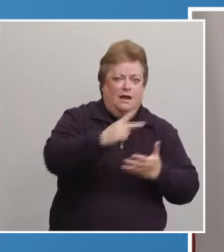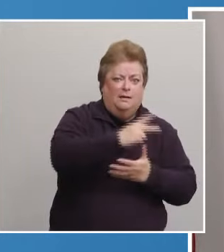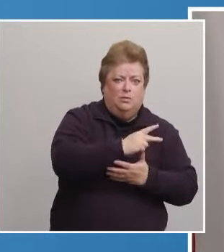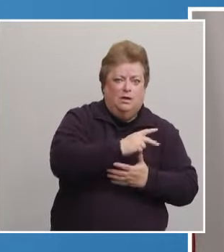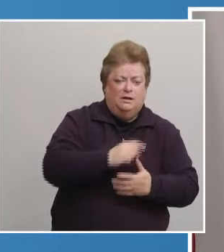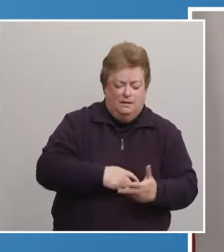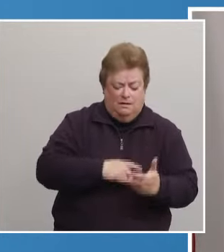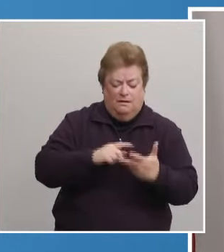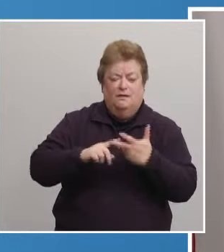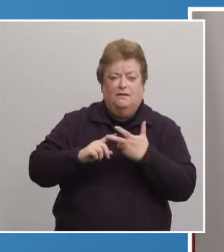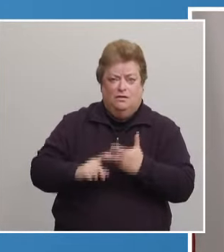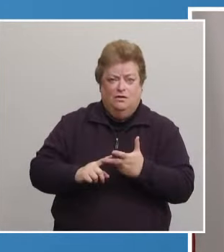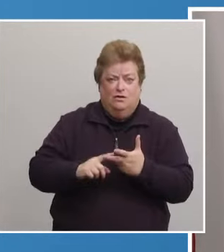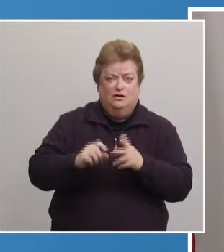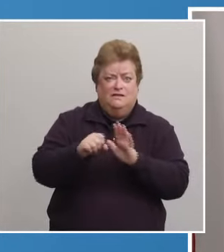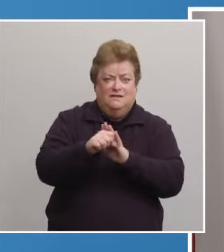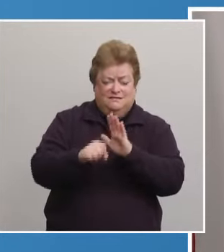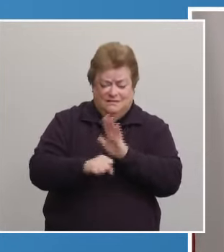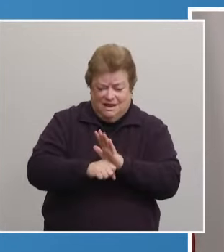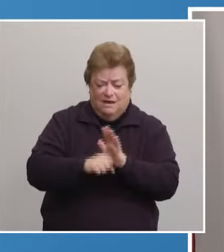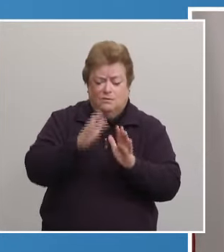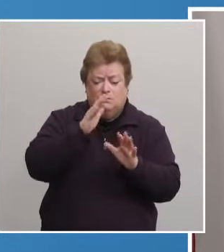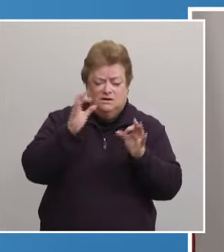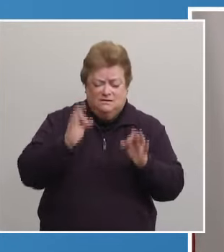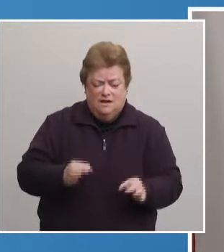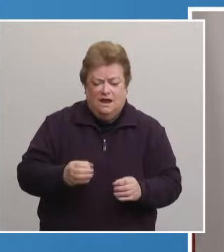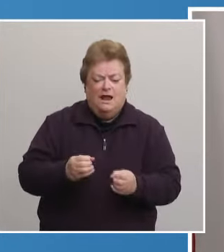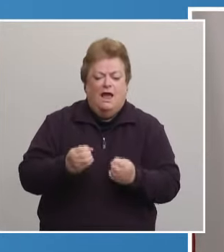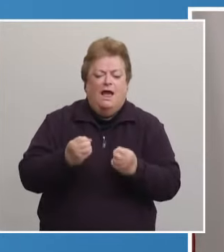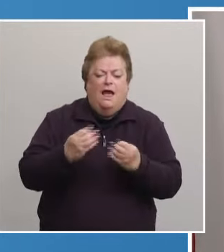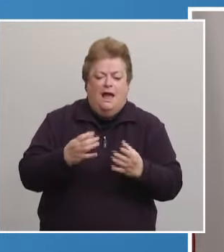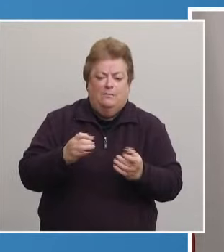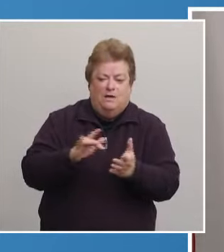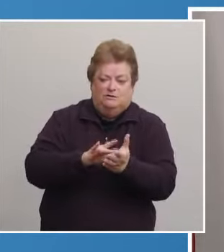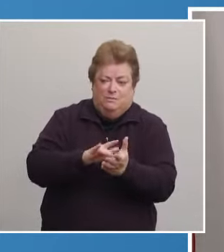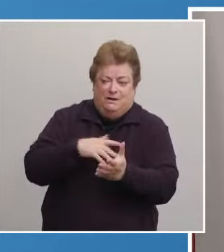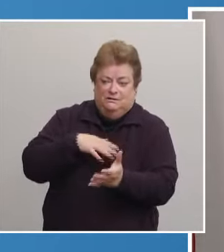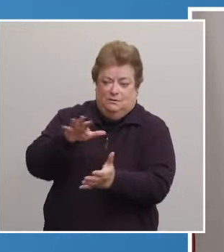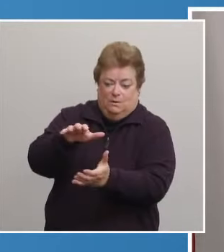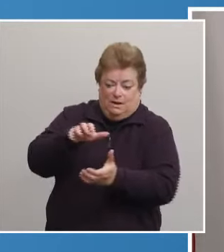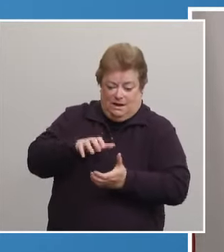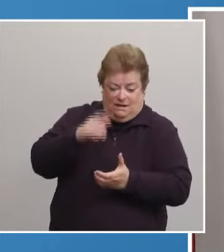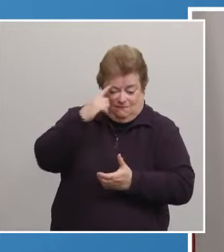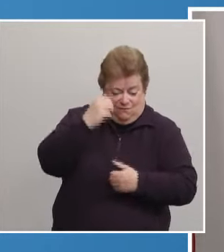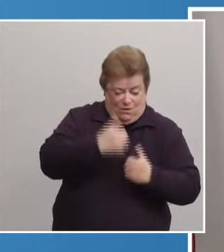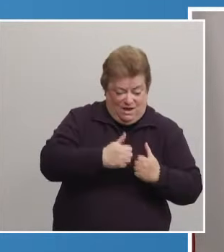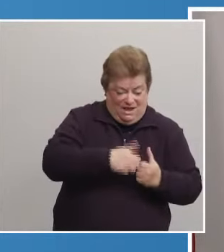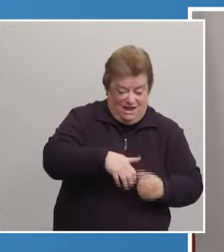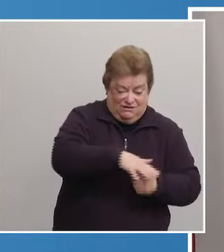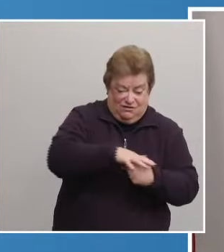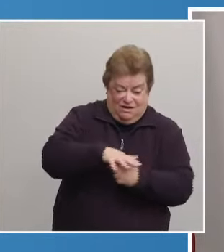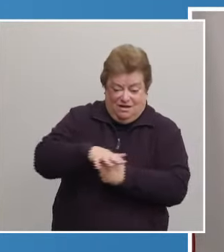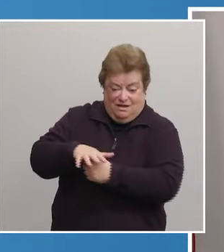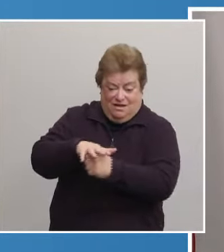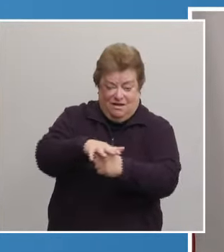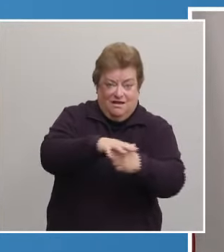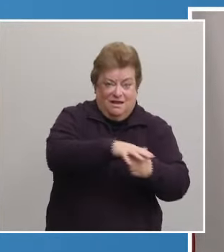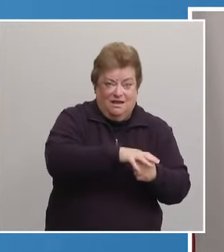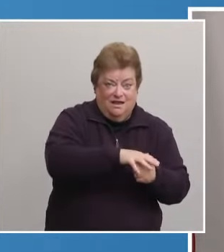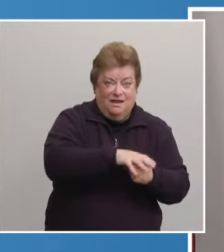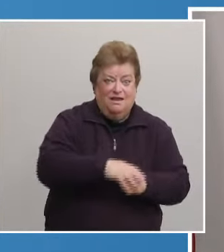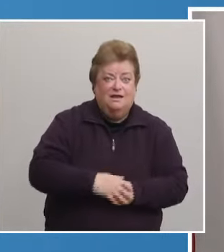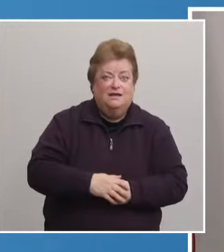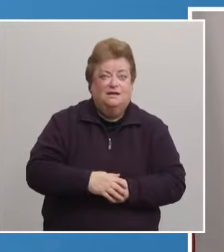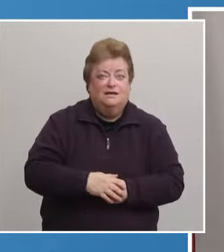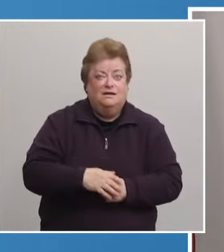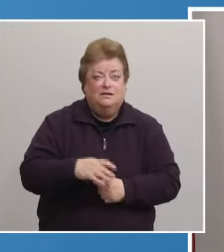determines the number of vaccine doses allocated to our local health department each week based on the supply available to Nebraska. The state has